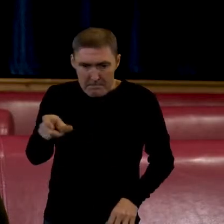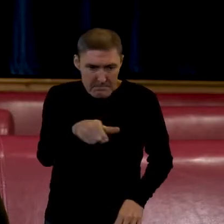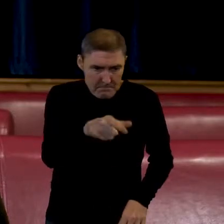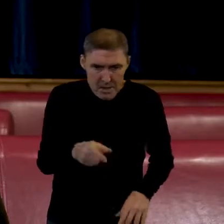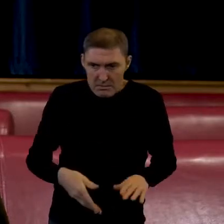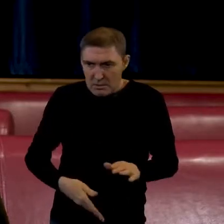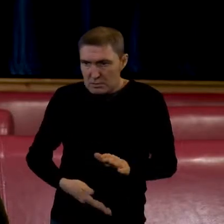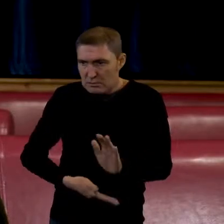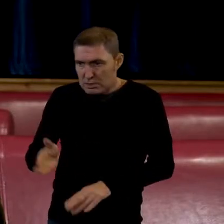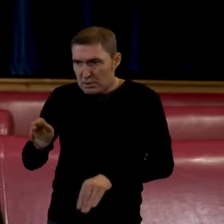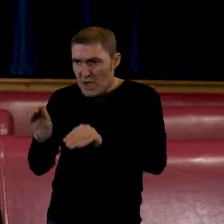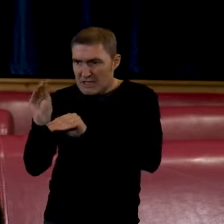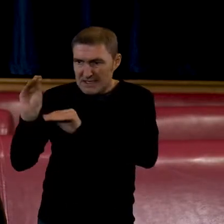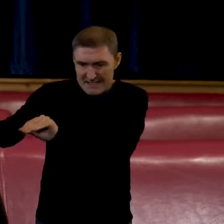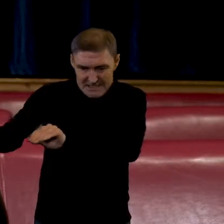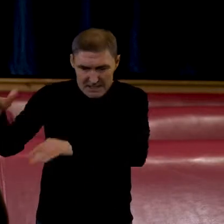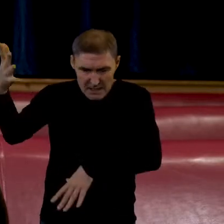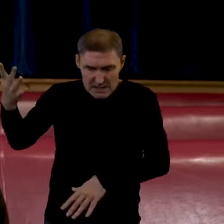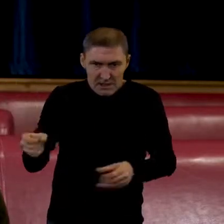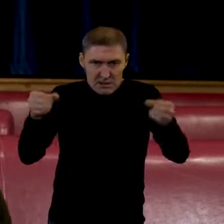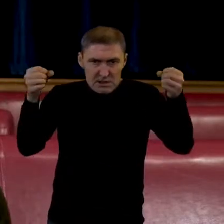hate crime, report it straight away.